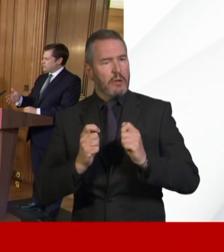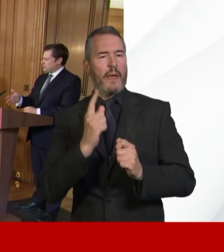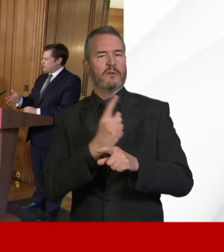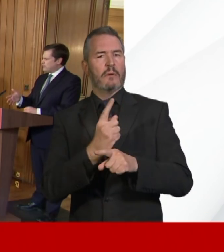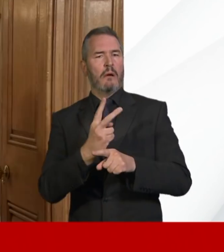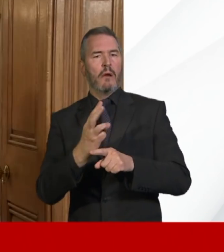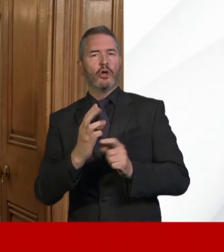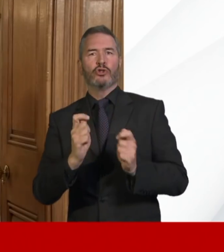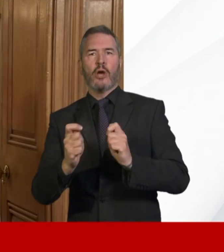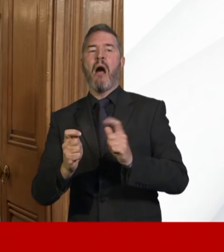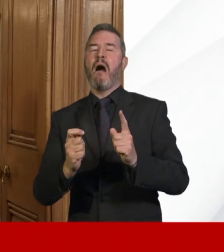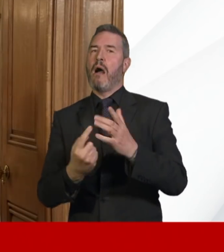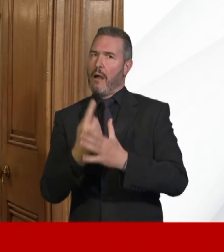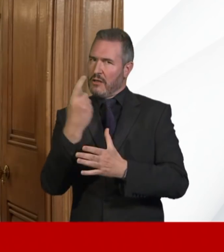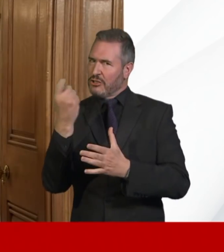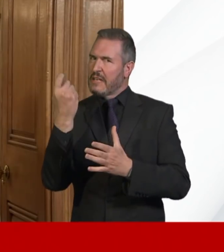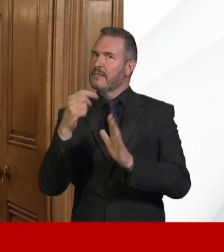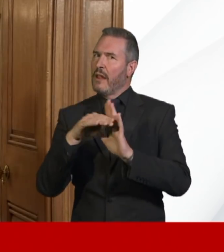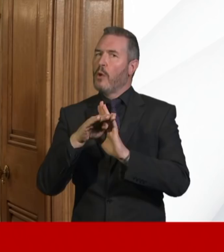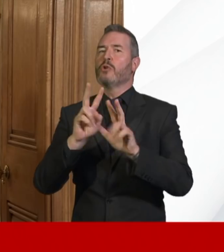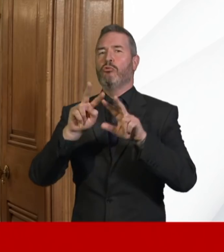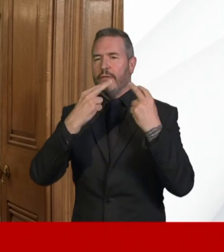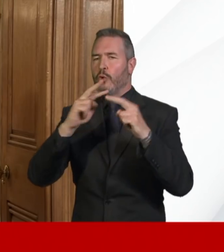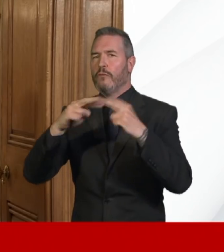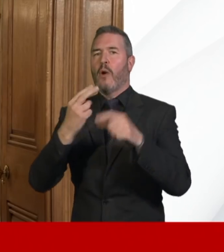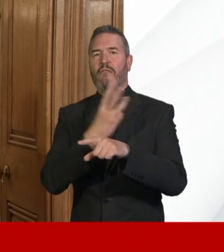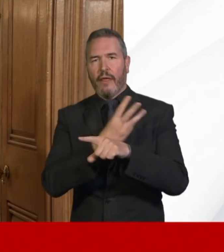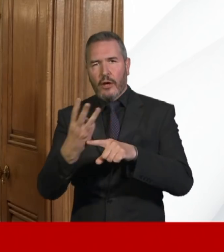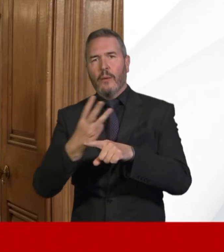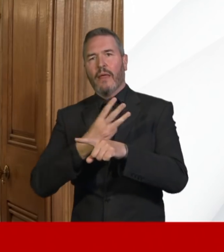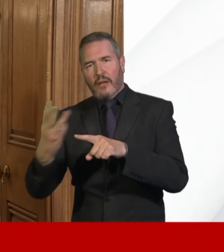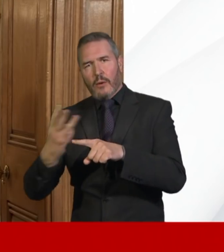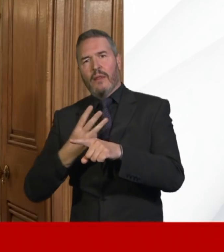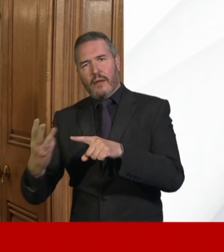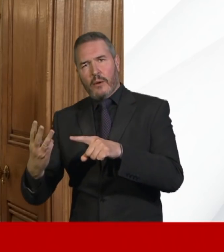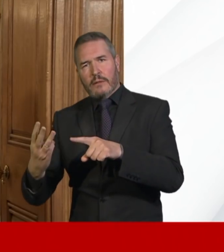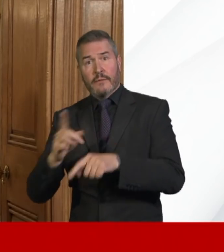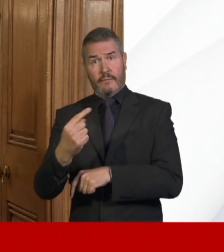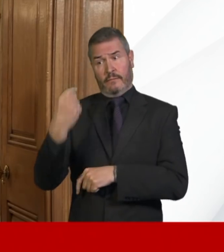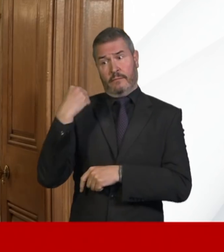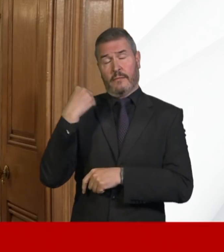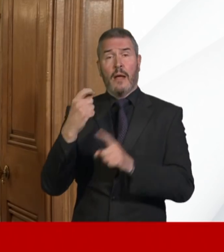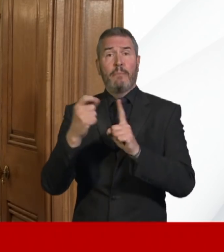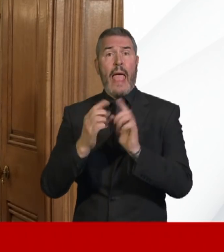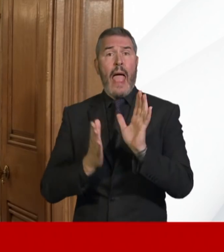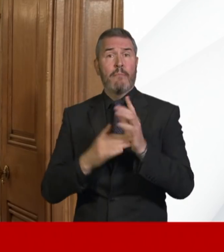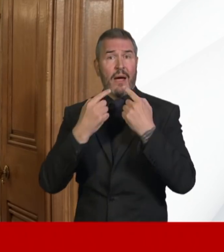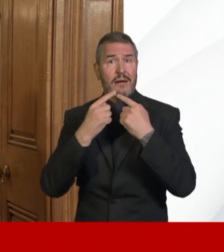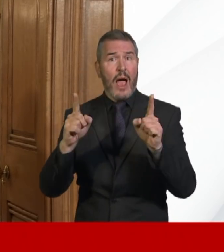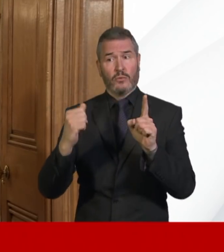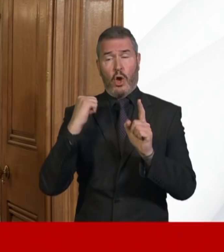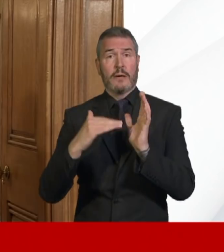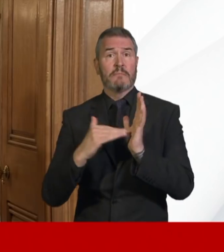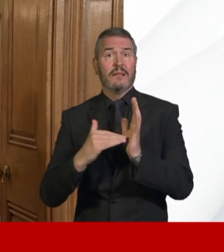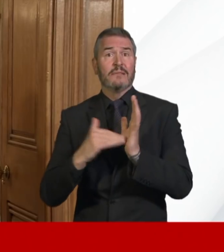said that we will review these in three weeks or so. And when the Prime Minister made his announcement on Monday,